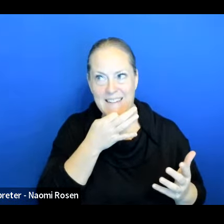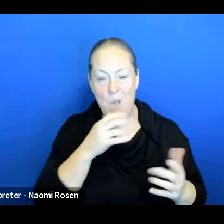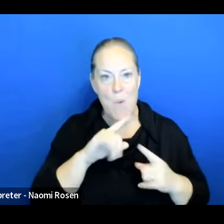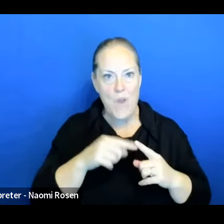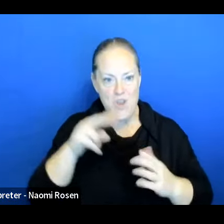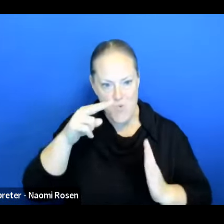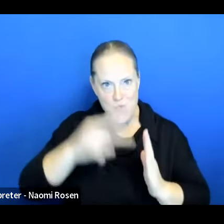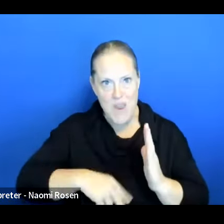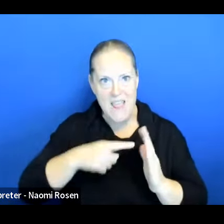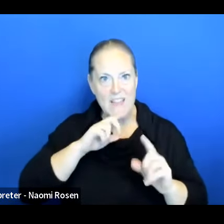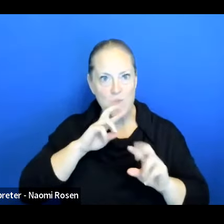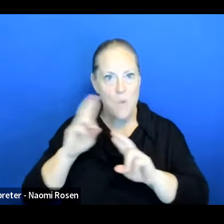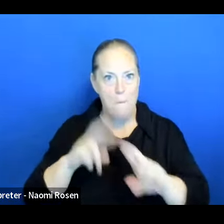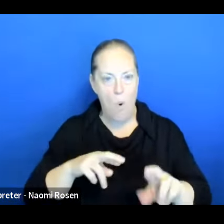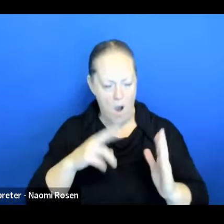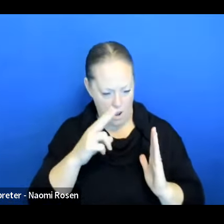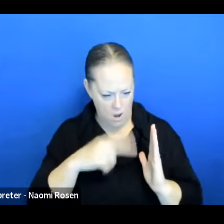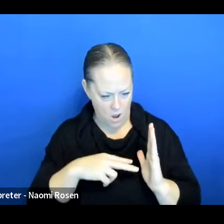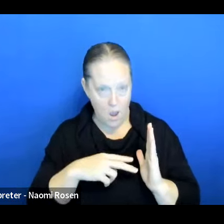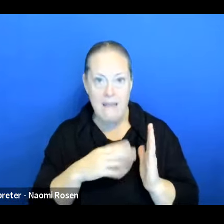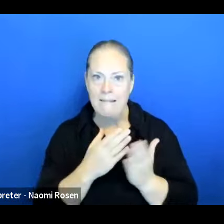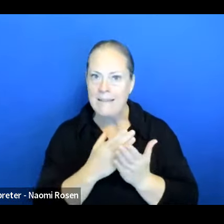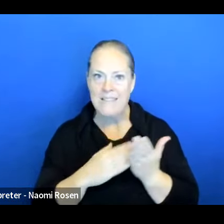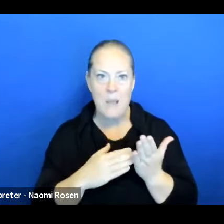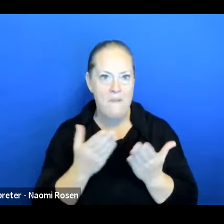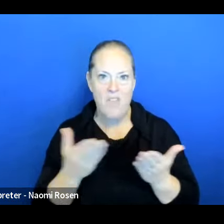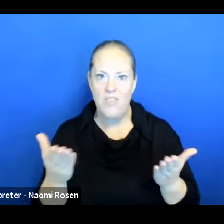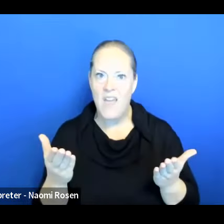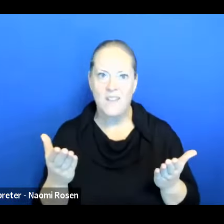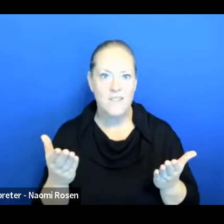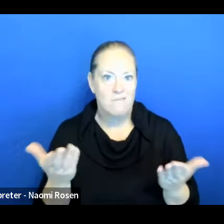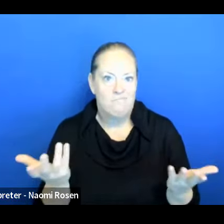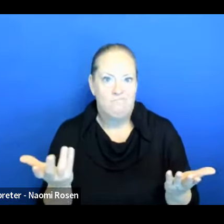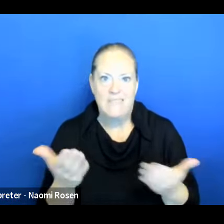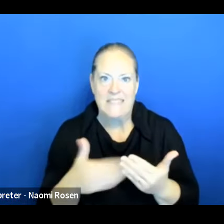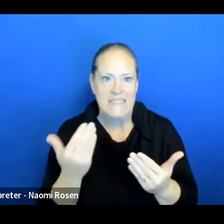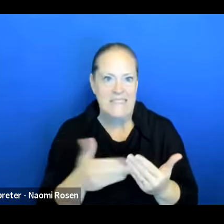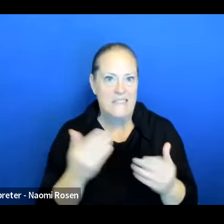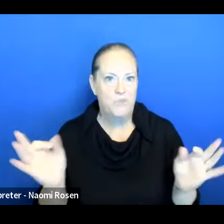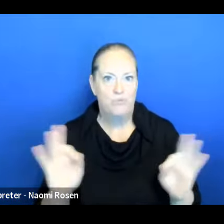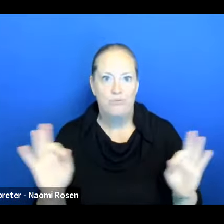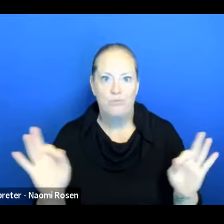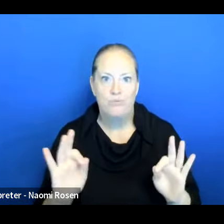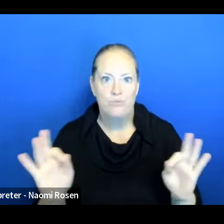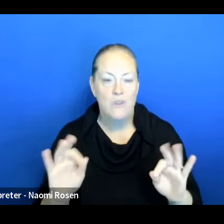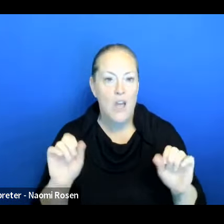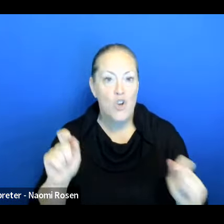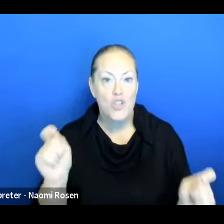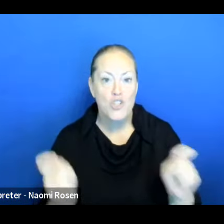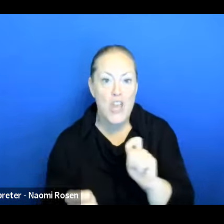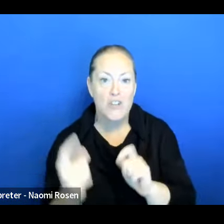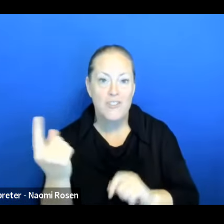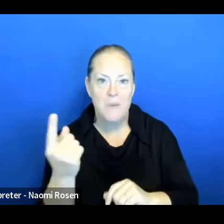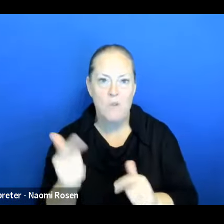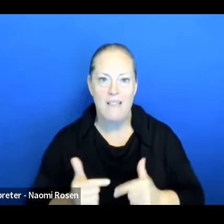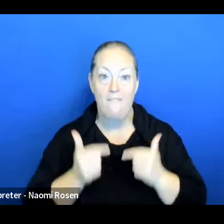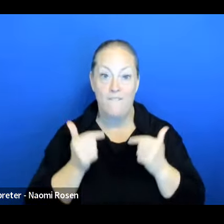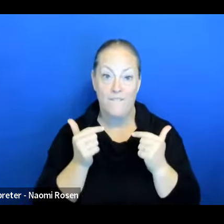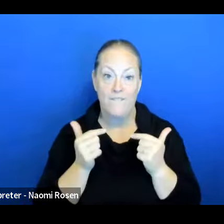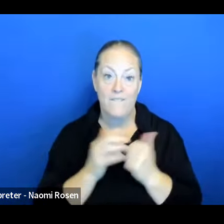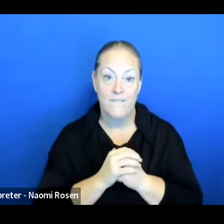report, you'll find out some of the things are just quite low hanging fruit that could potentially change somebody's life.